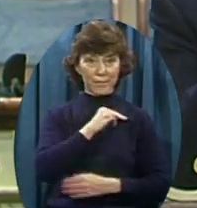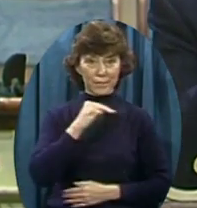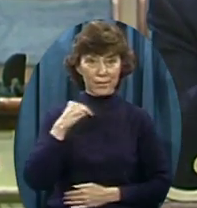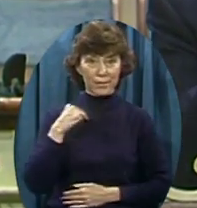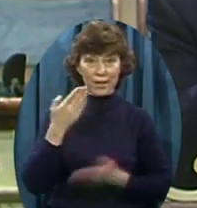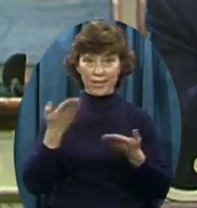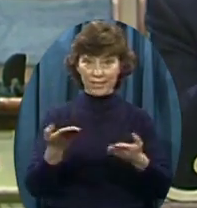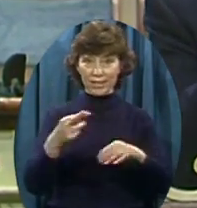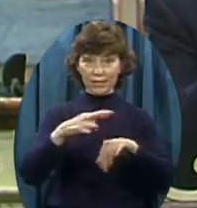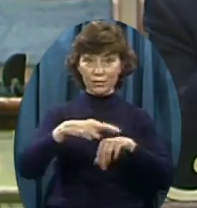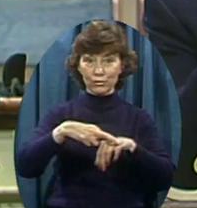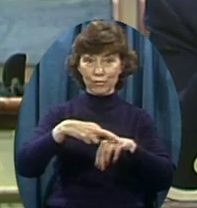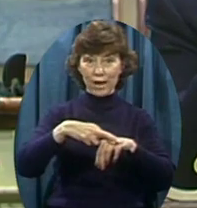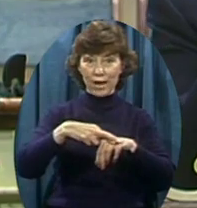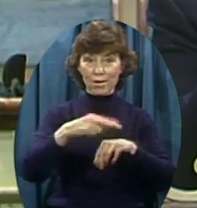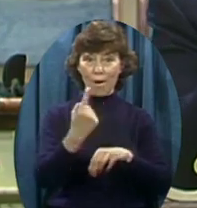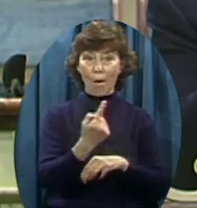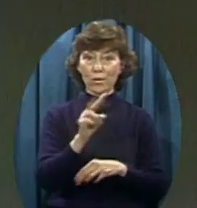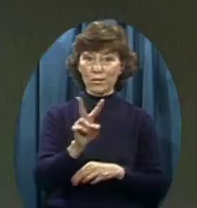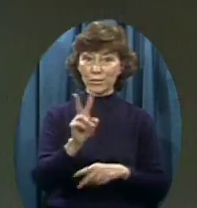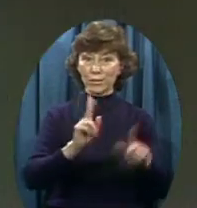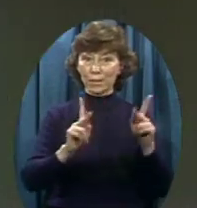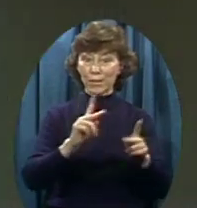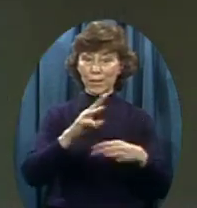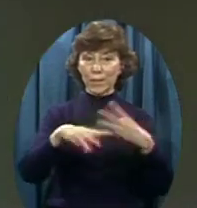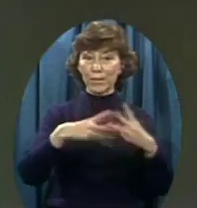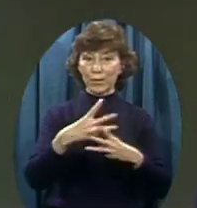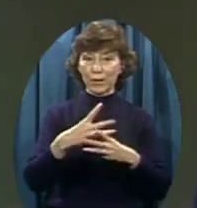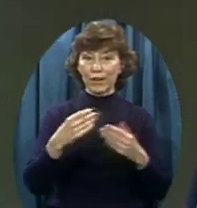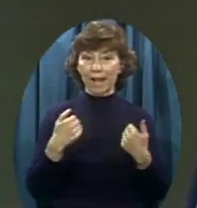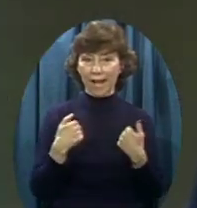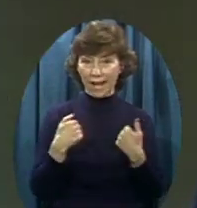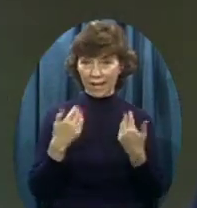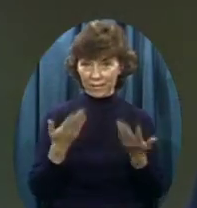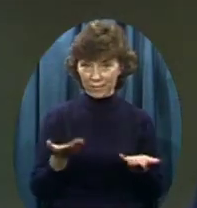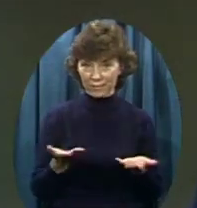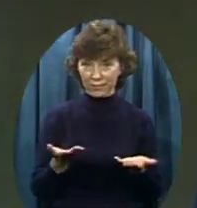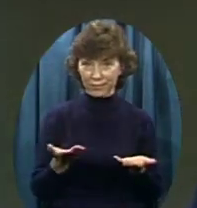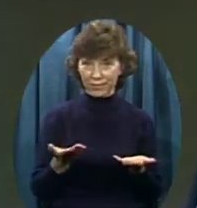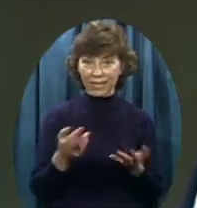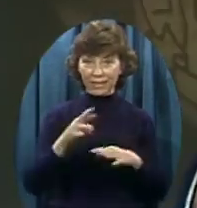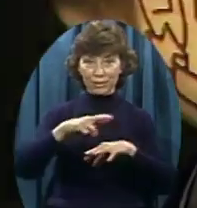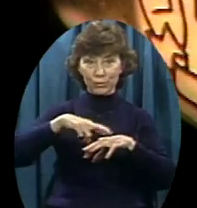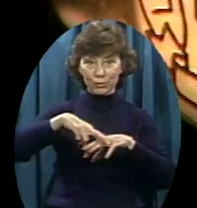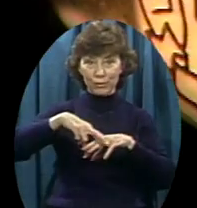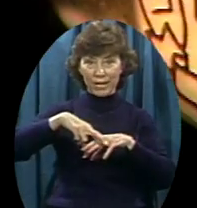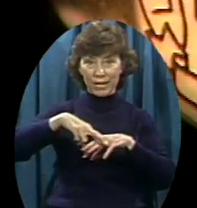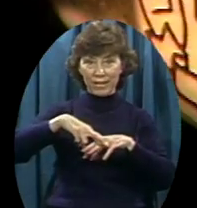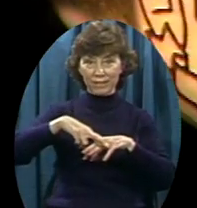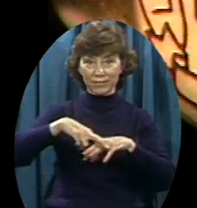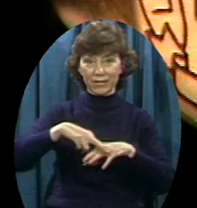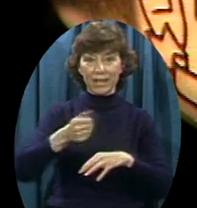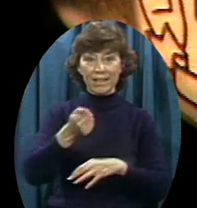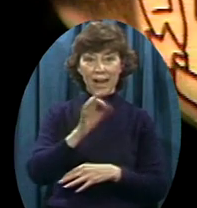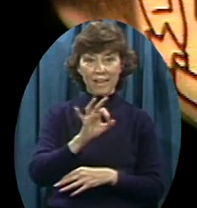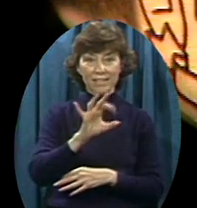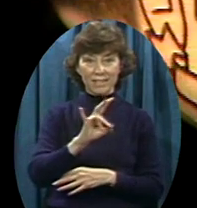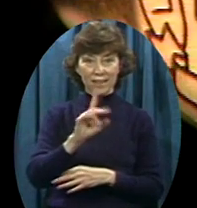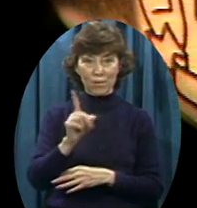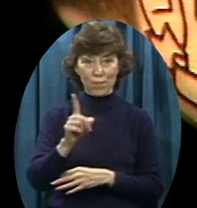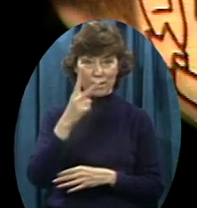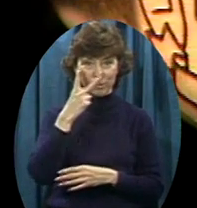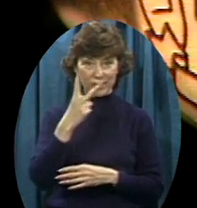ring Only two people in the world Are wearing That's it right there Has the date 1971 on it